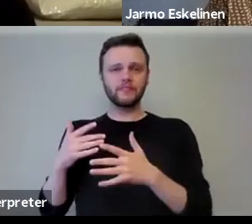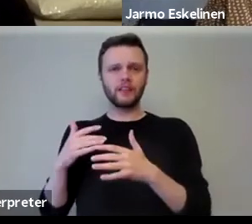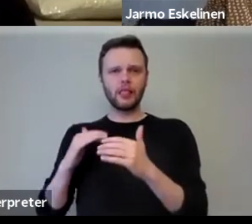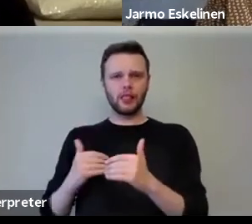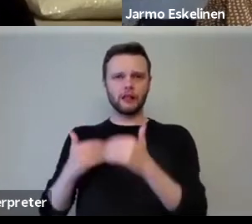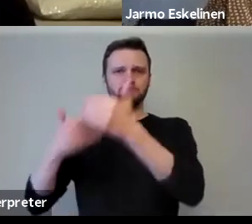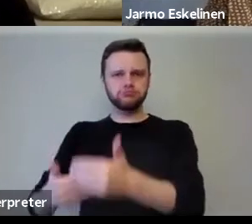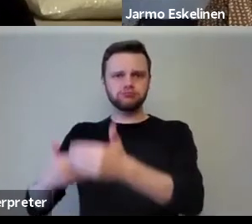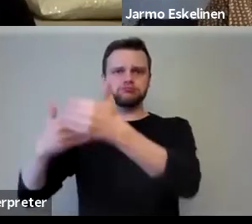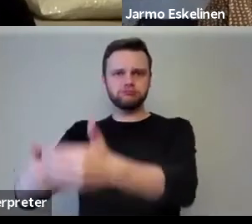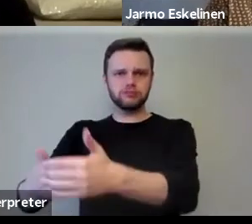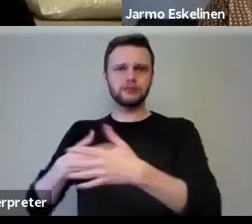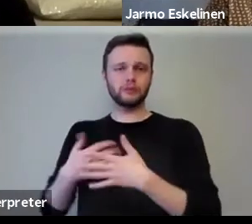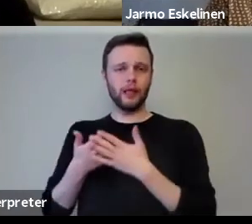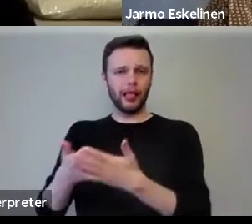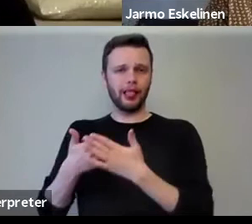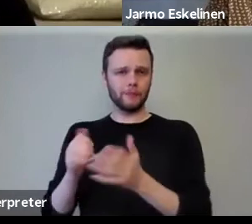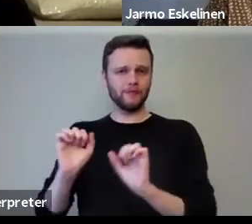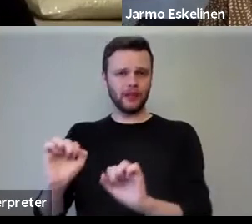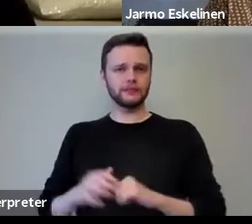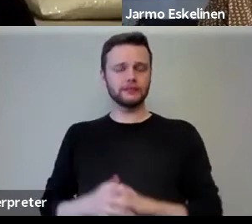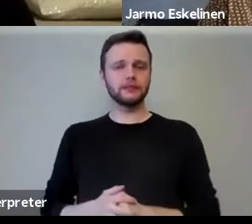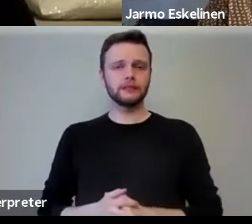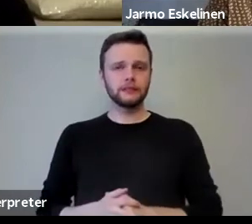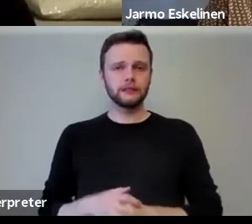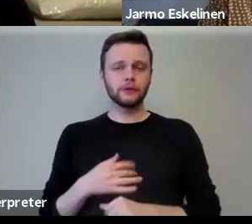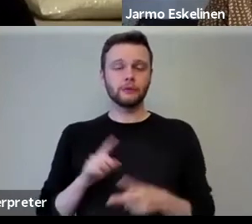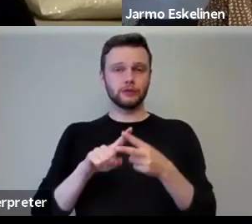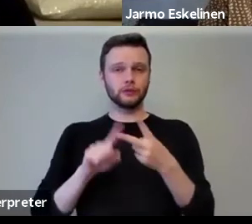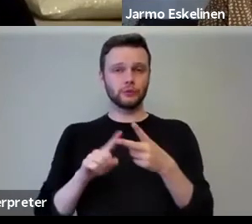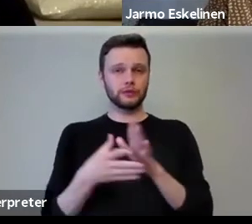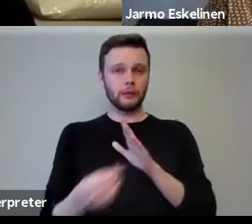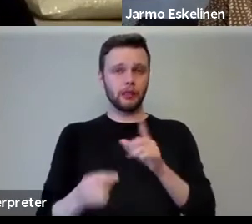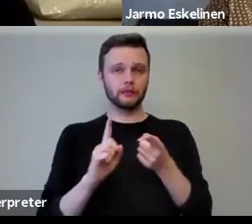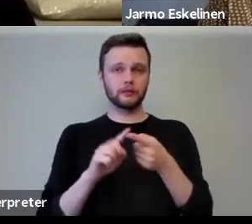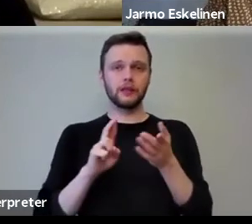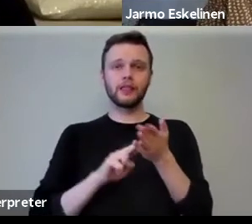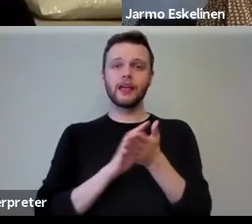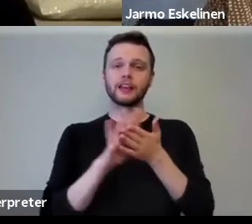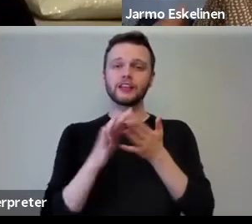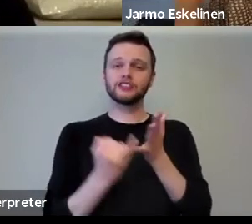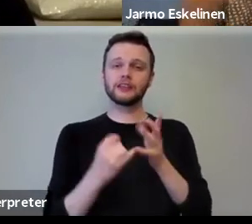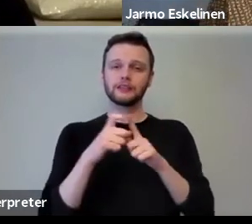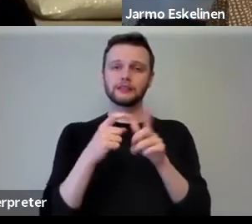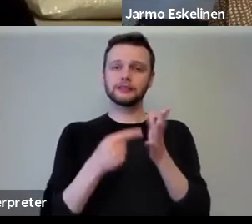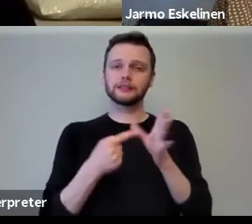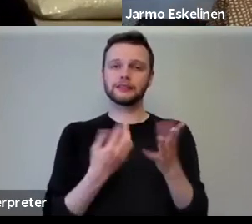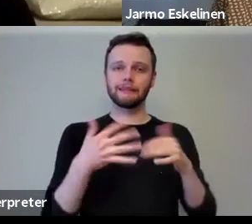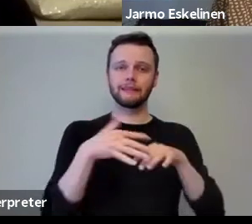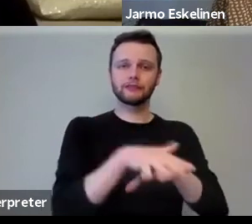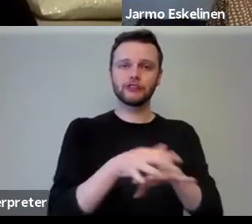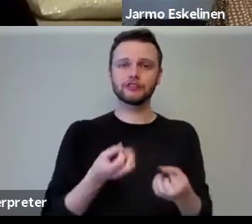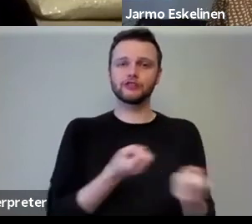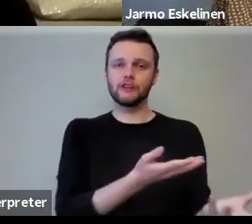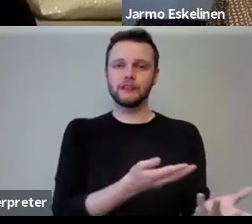uh, to help in that. So the, uh, as two examples, the NHS data law, data integration service is